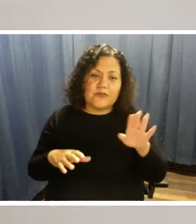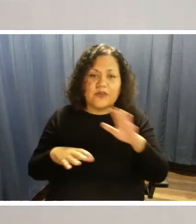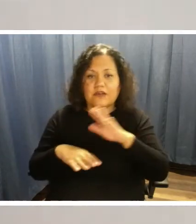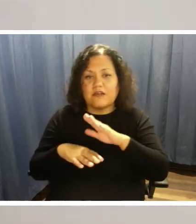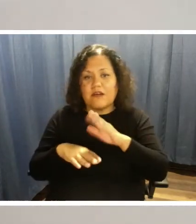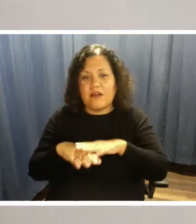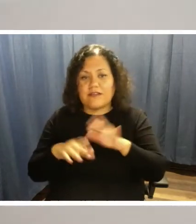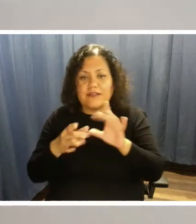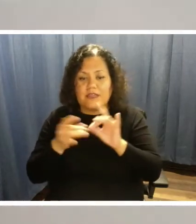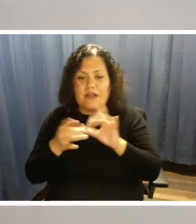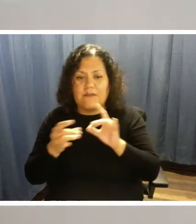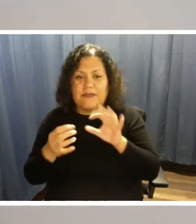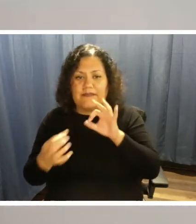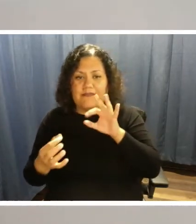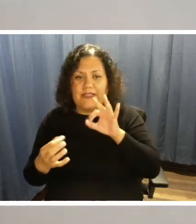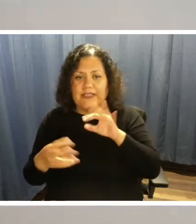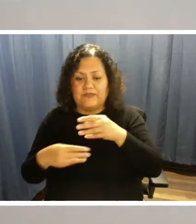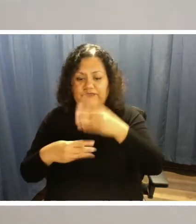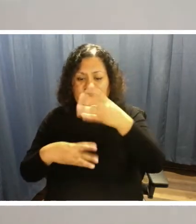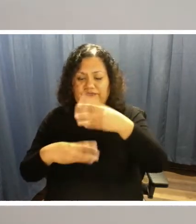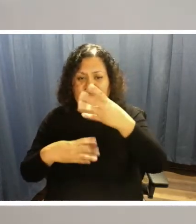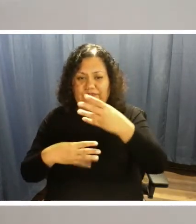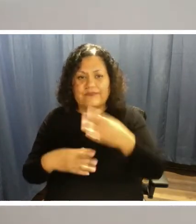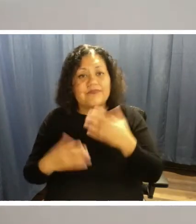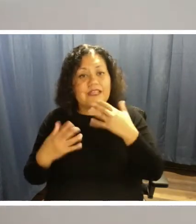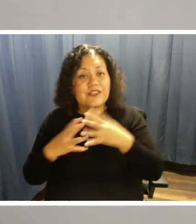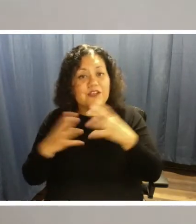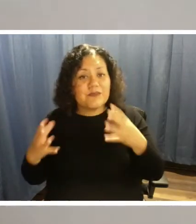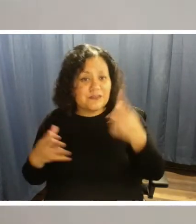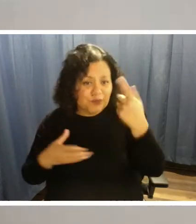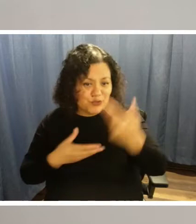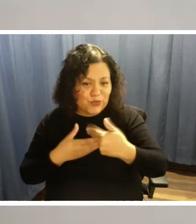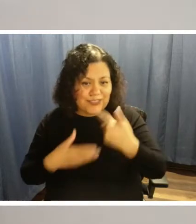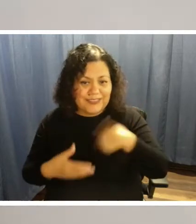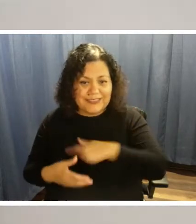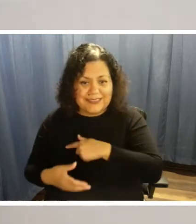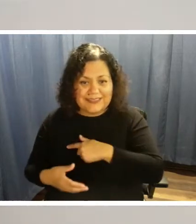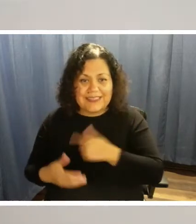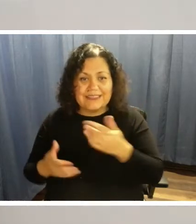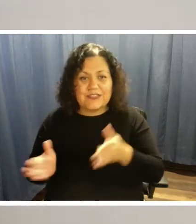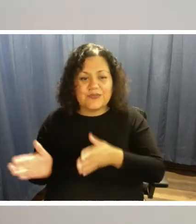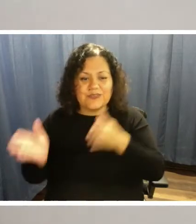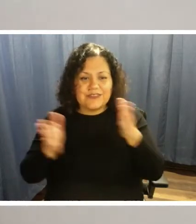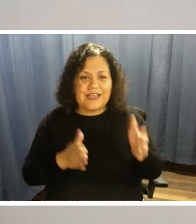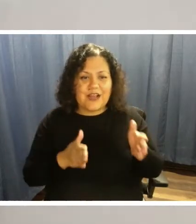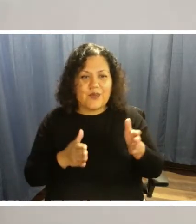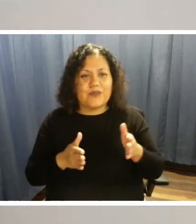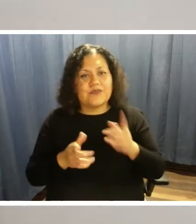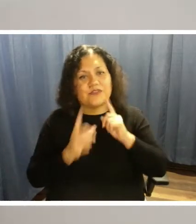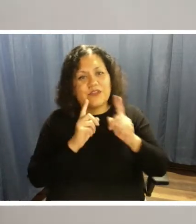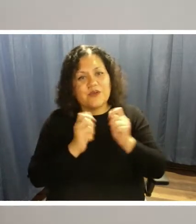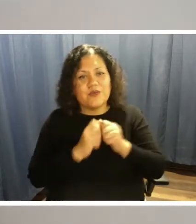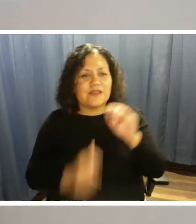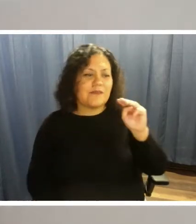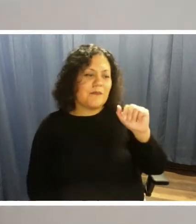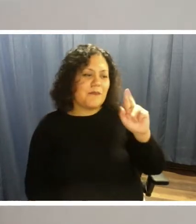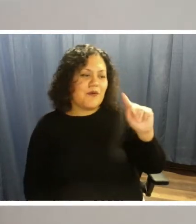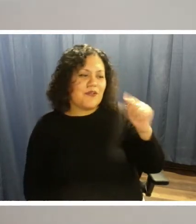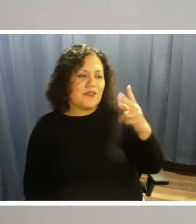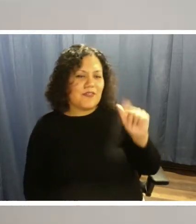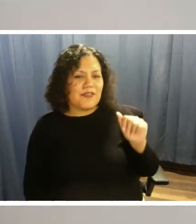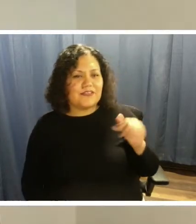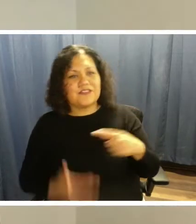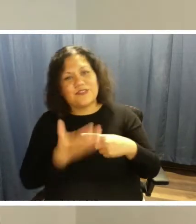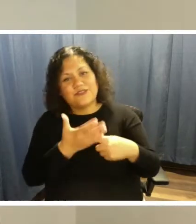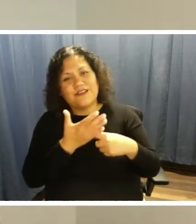comment feed. Thank you, everybody, so much for being with us. And so now we'd like to turn things over to Martha to talk to us